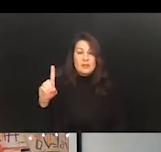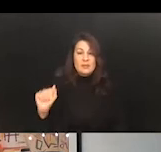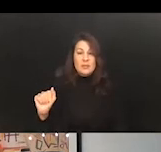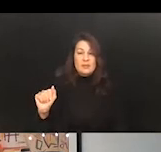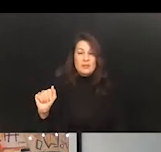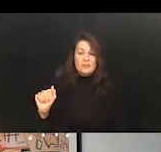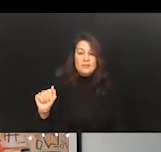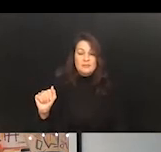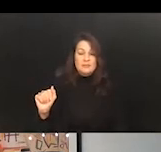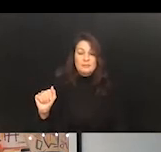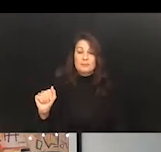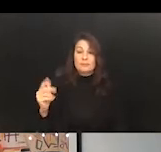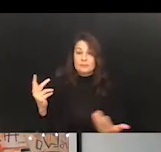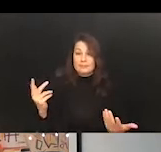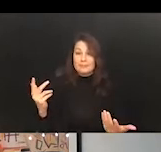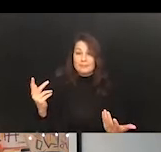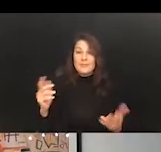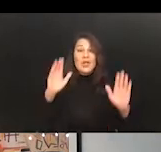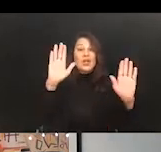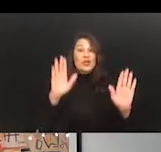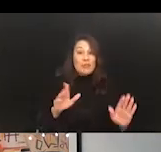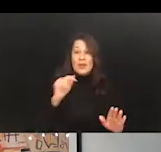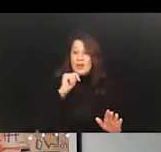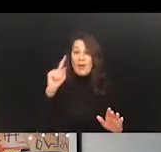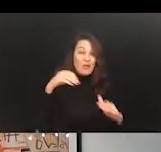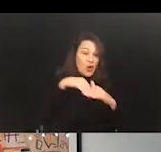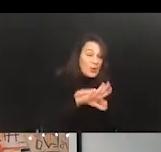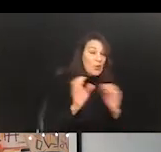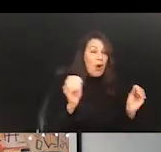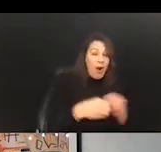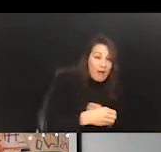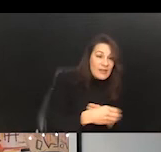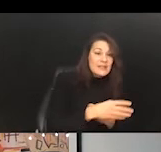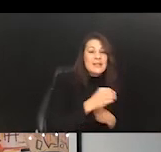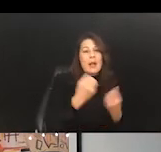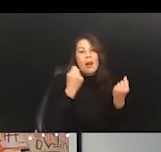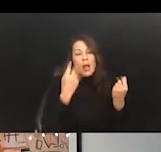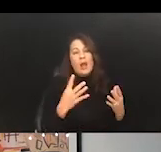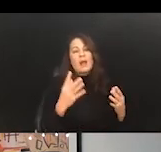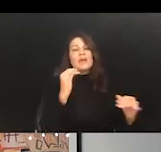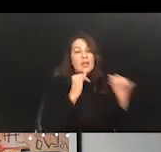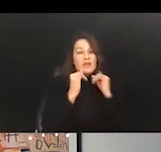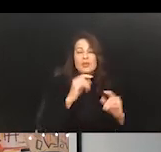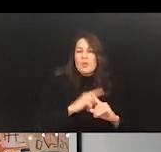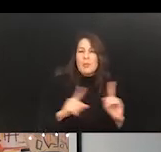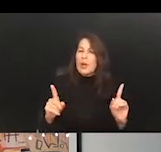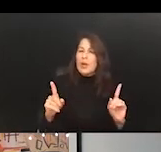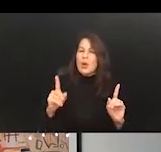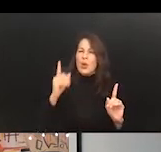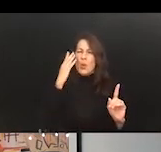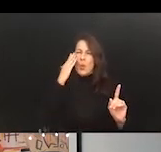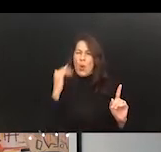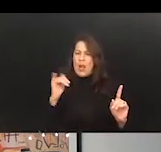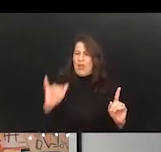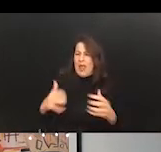Again, great that you don't have to maybe go into an office and a whole other set of interviews, but what is it that that machine